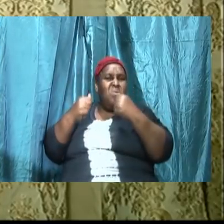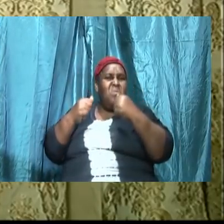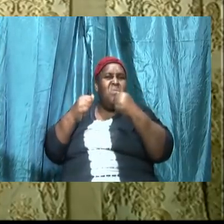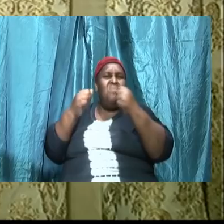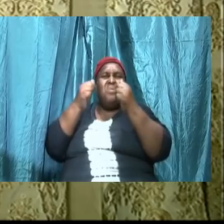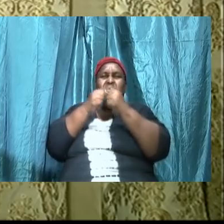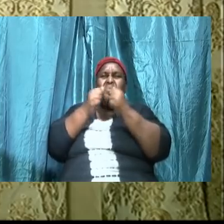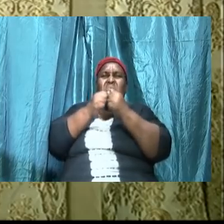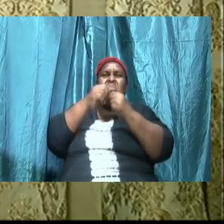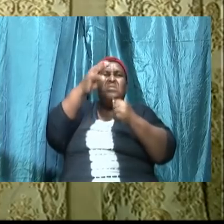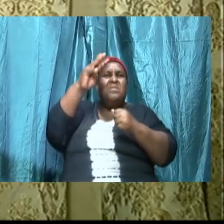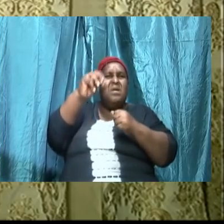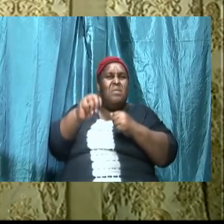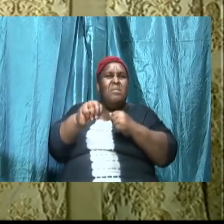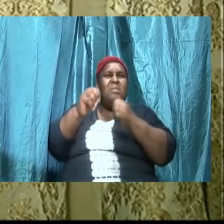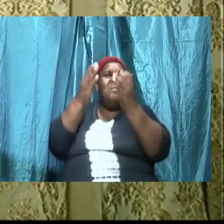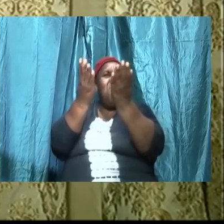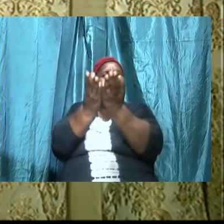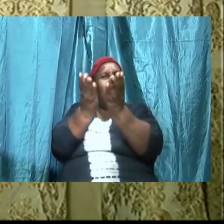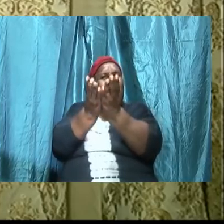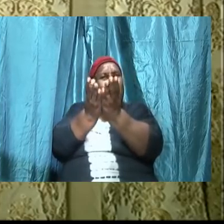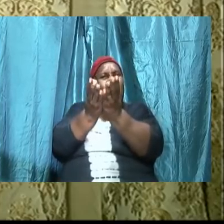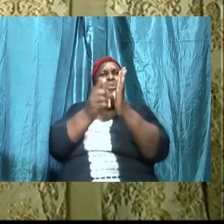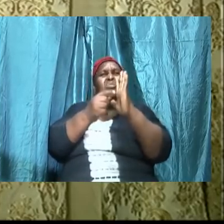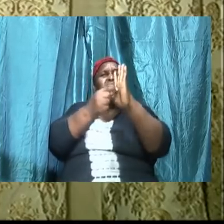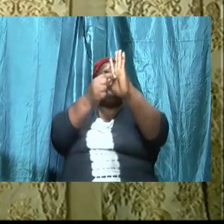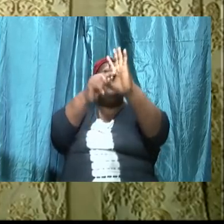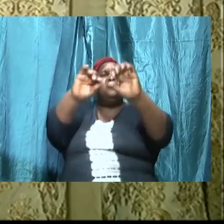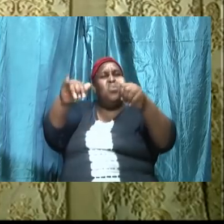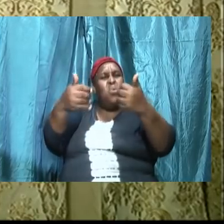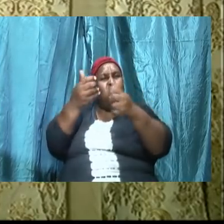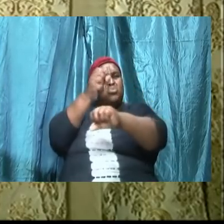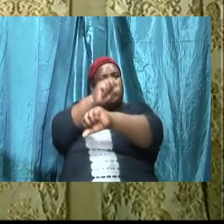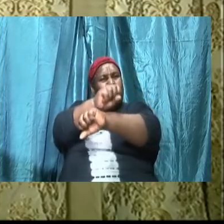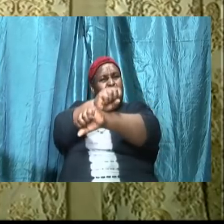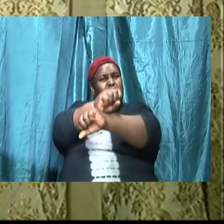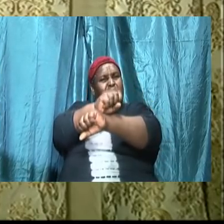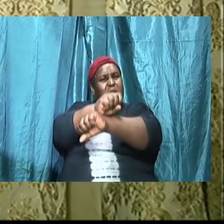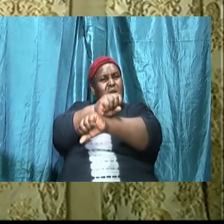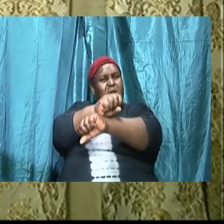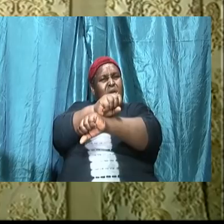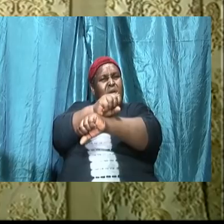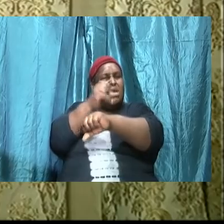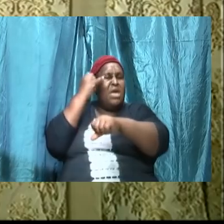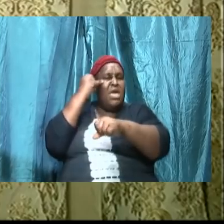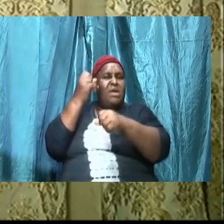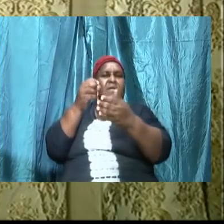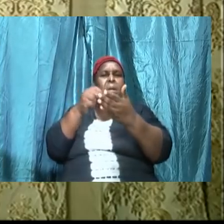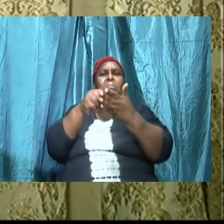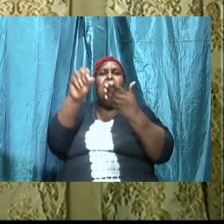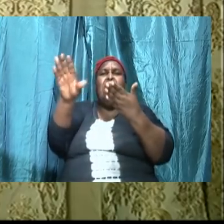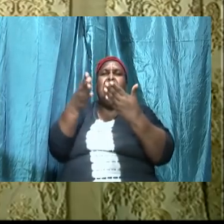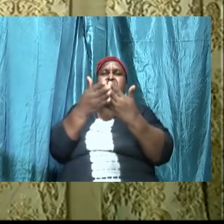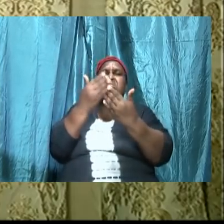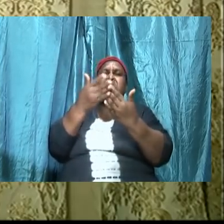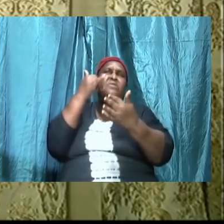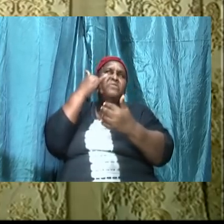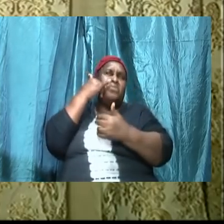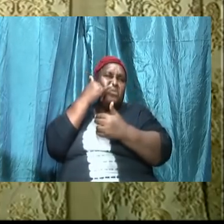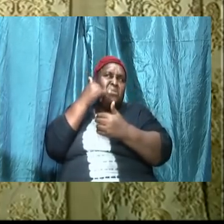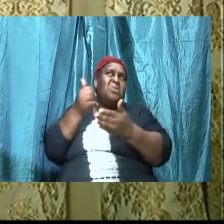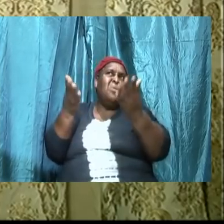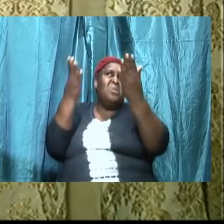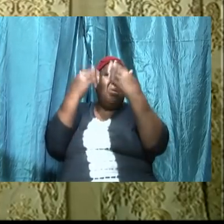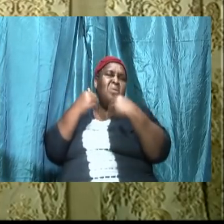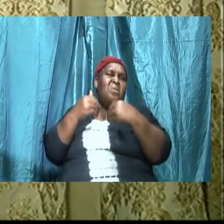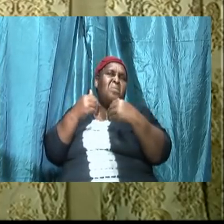procedure to show us how to operate it if we buy a phone a simple phone and it comes in box and somewhere